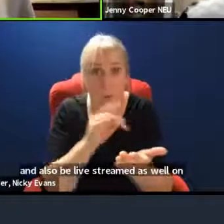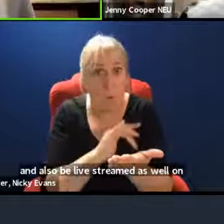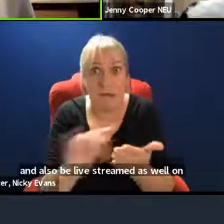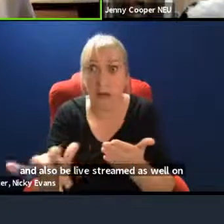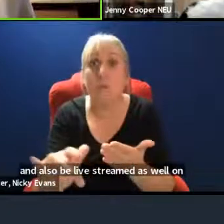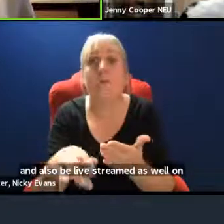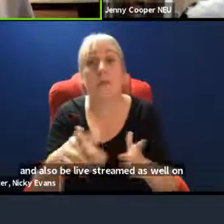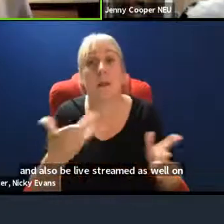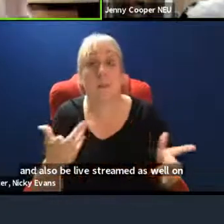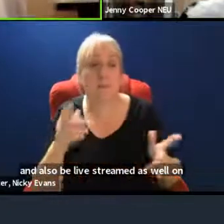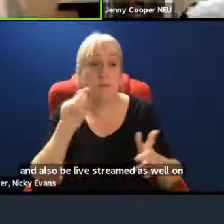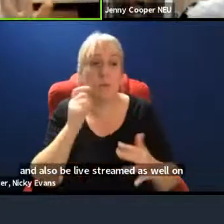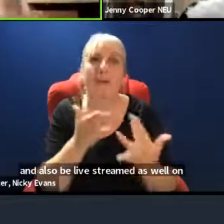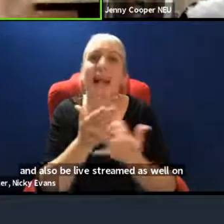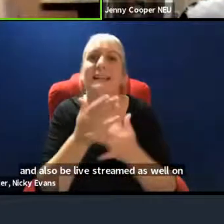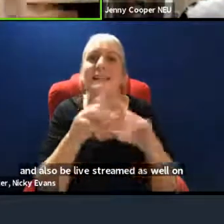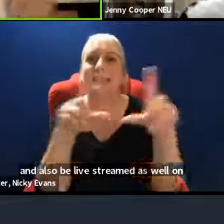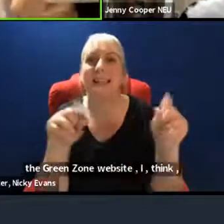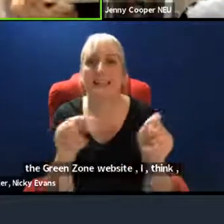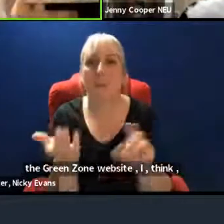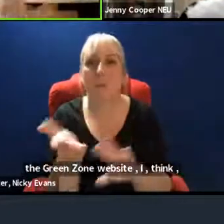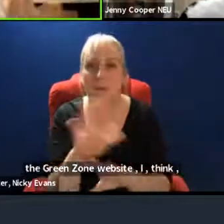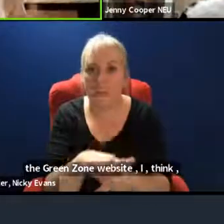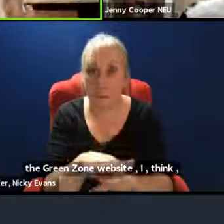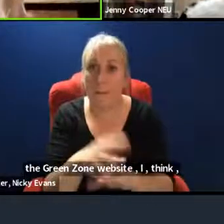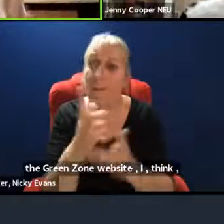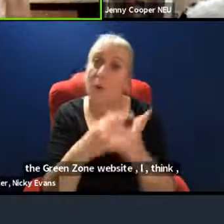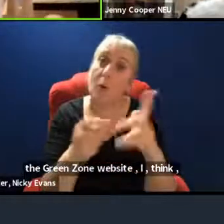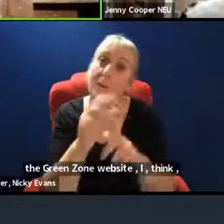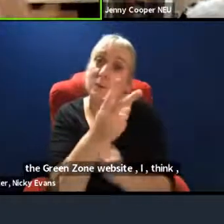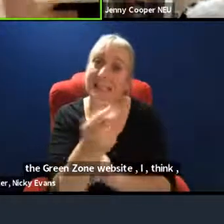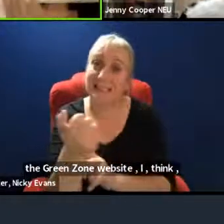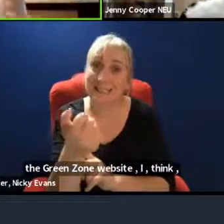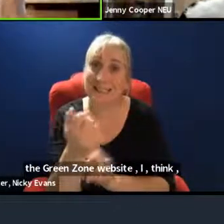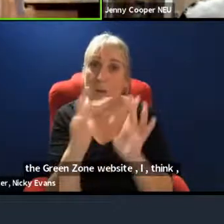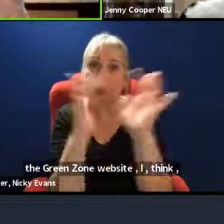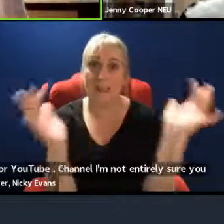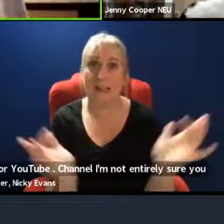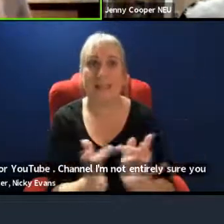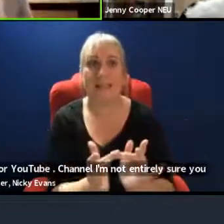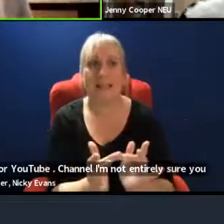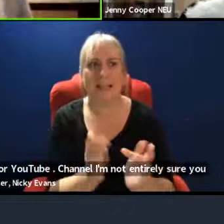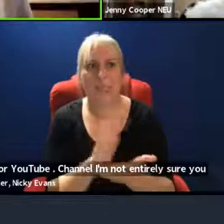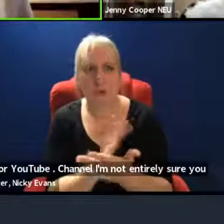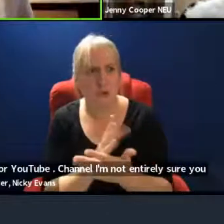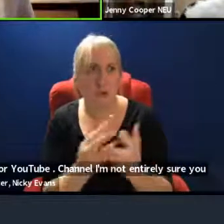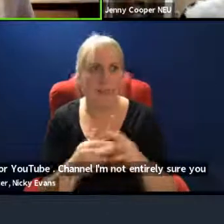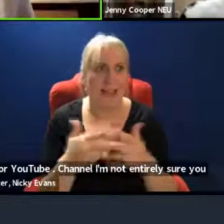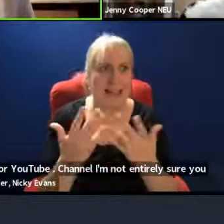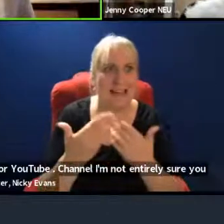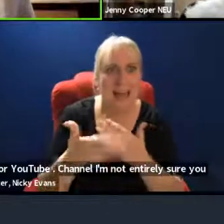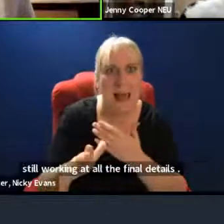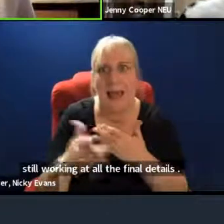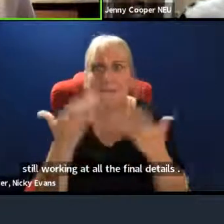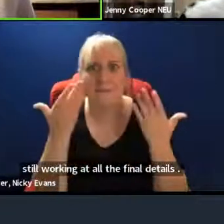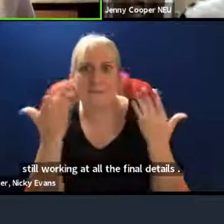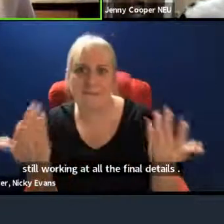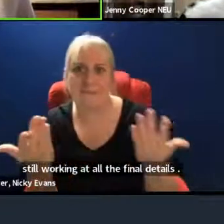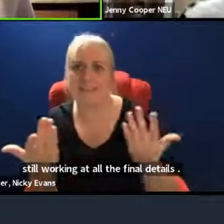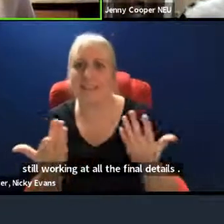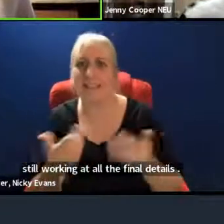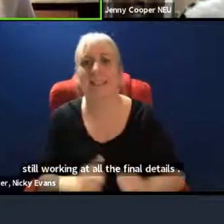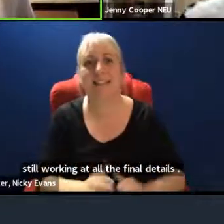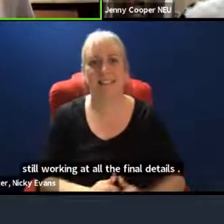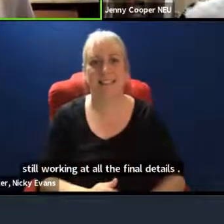to get tickets from the COP26 website. But I'm not sure if there's any left. It's like I said, it's been very crazy